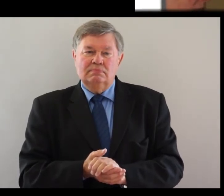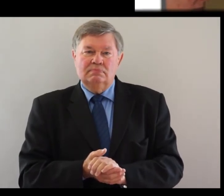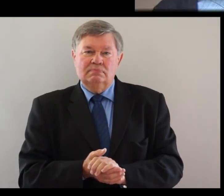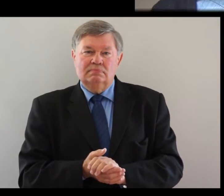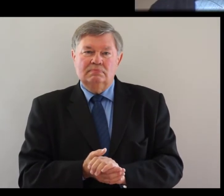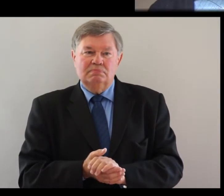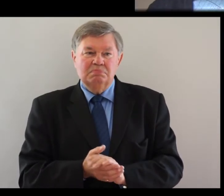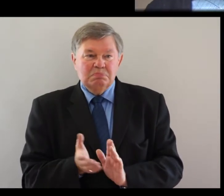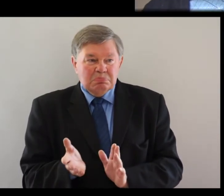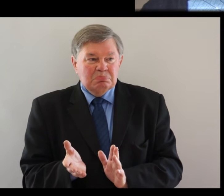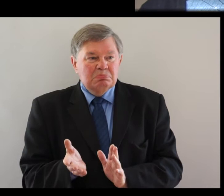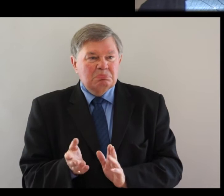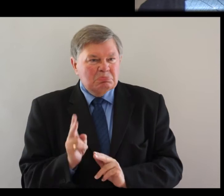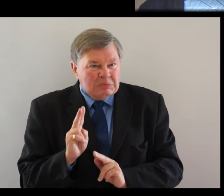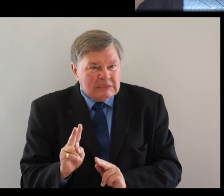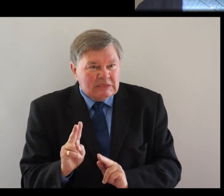You okay? Yeah.